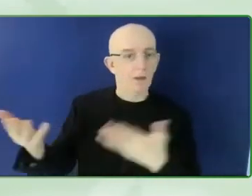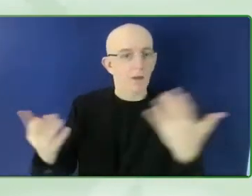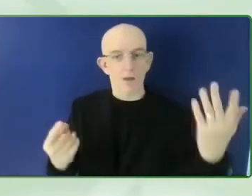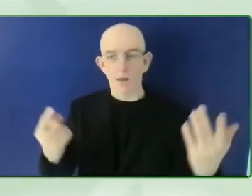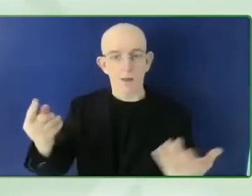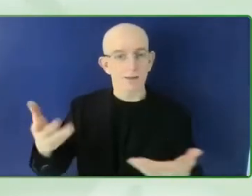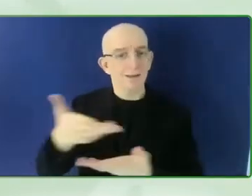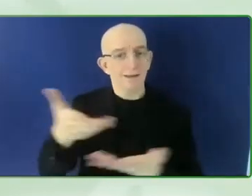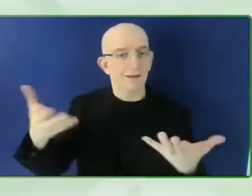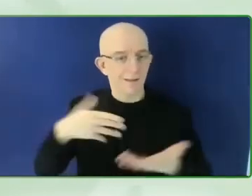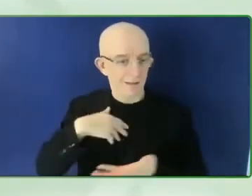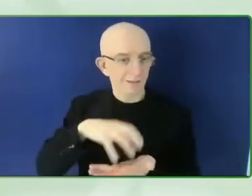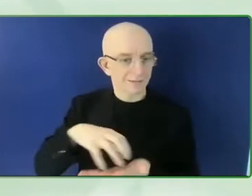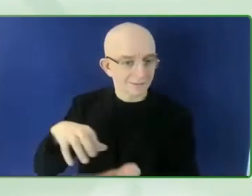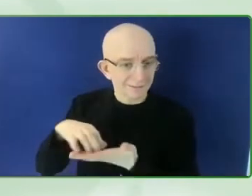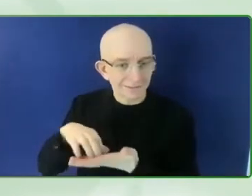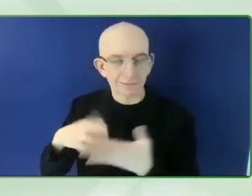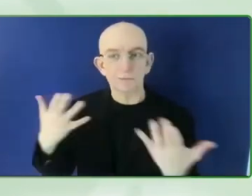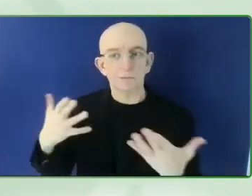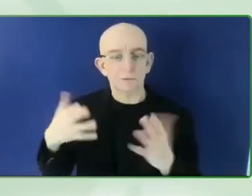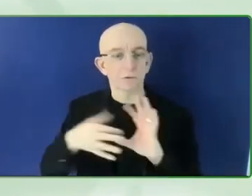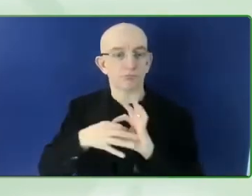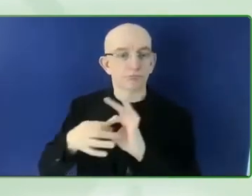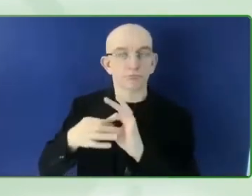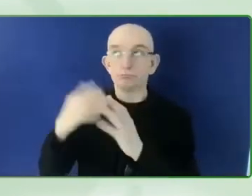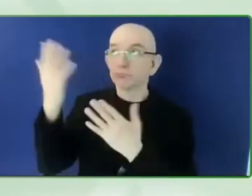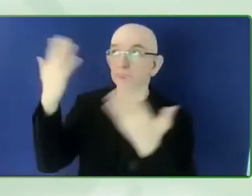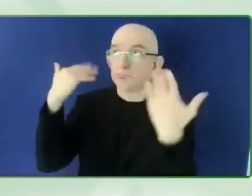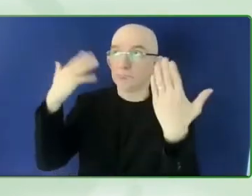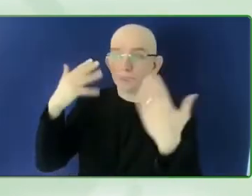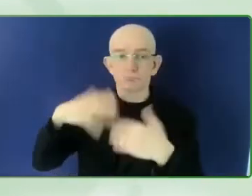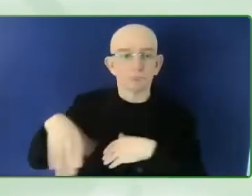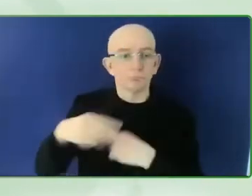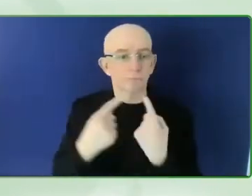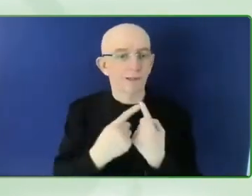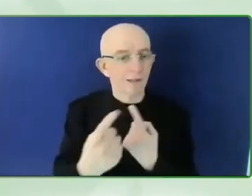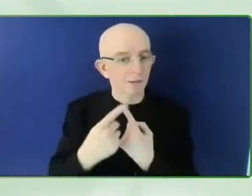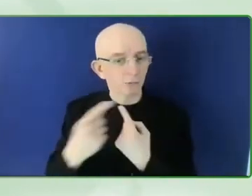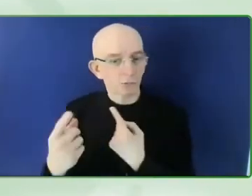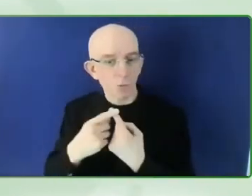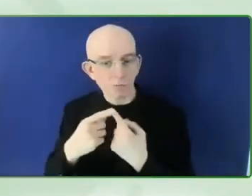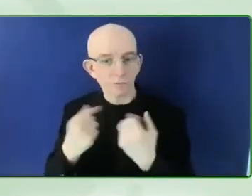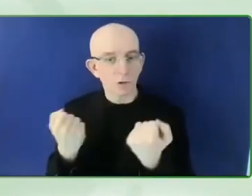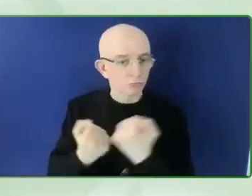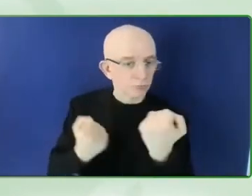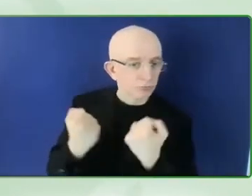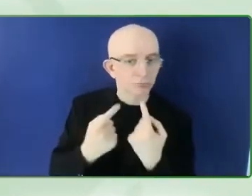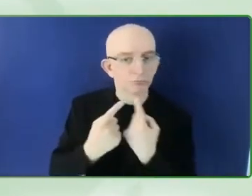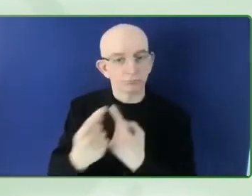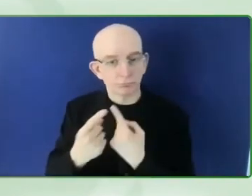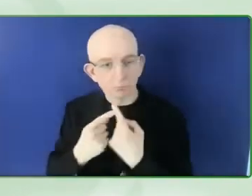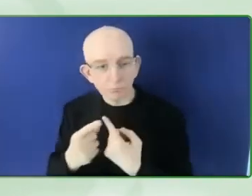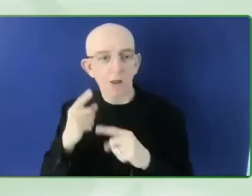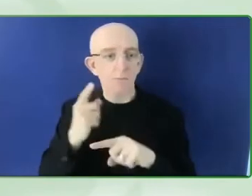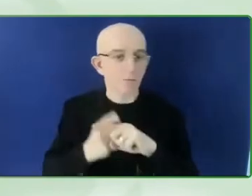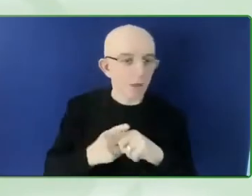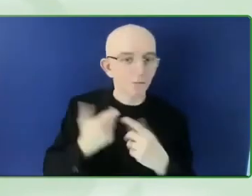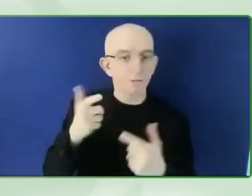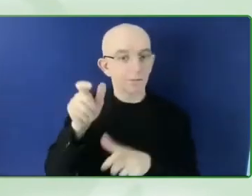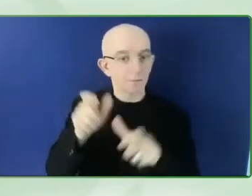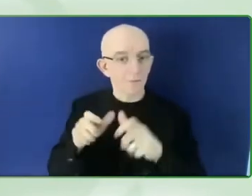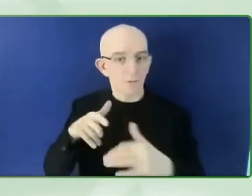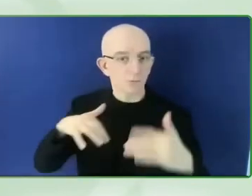other kind of green public transport solutions that are proposed and put forward without thinking through the accessibility or inclusive nature of them. So